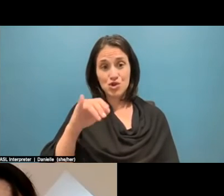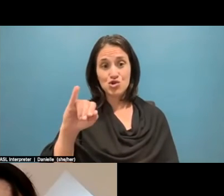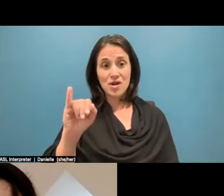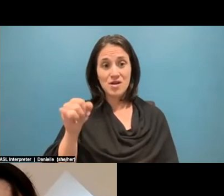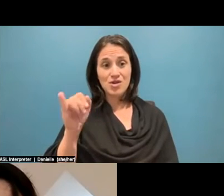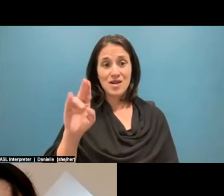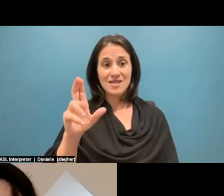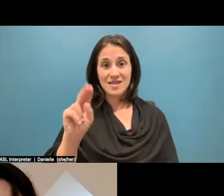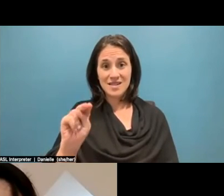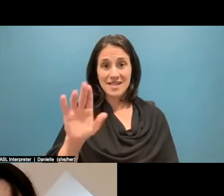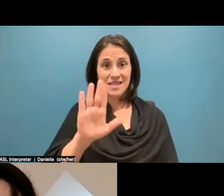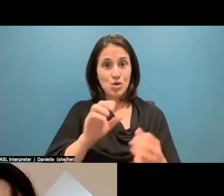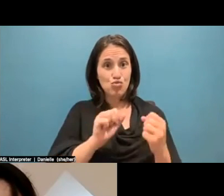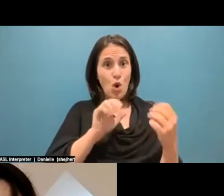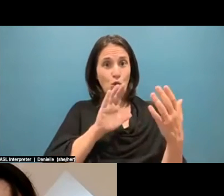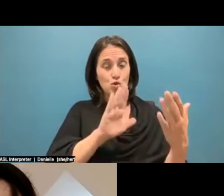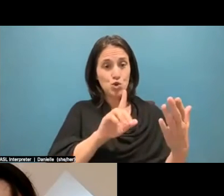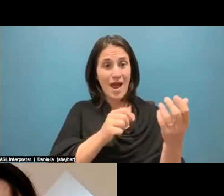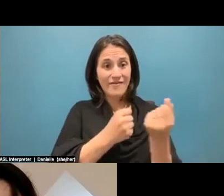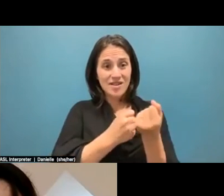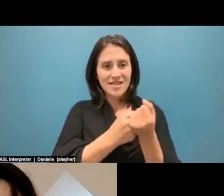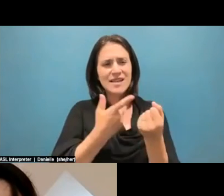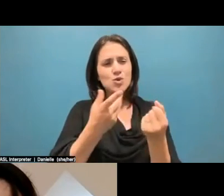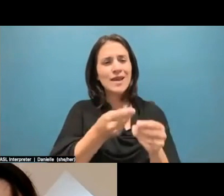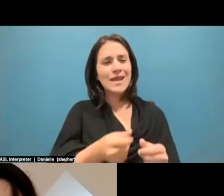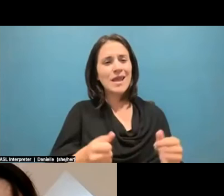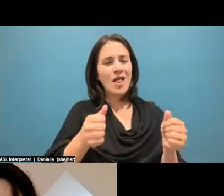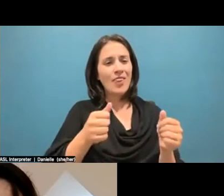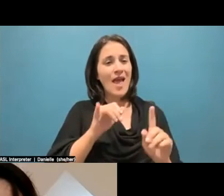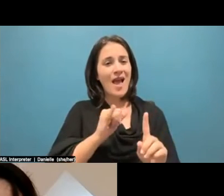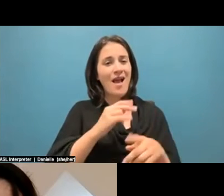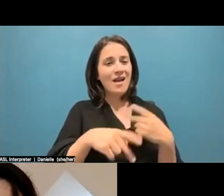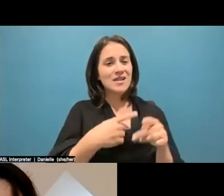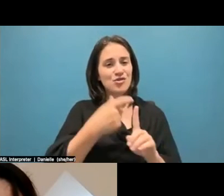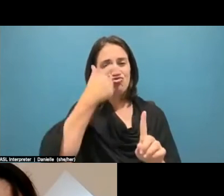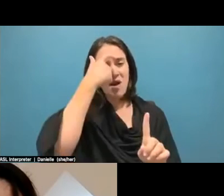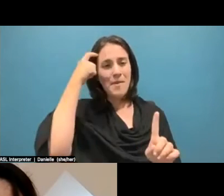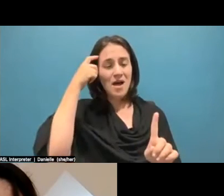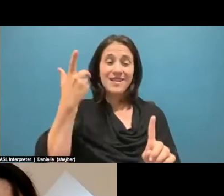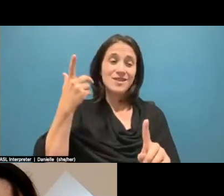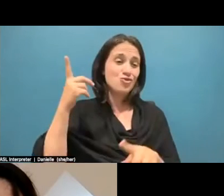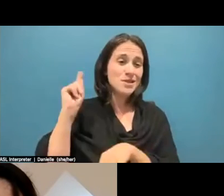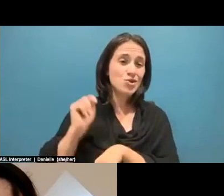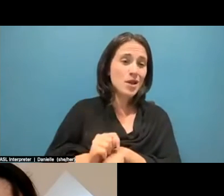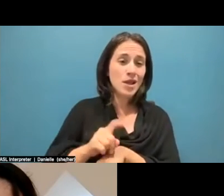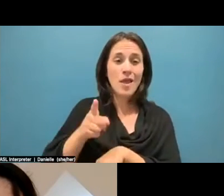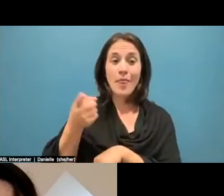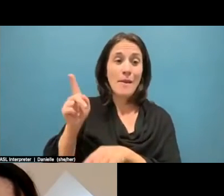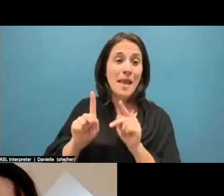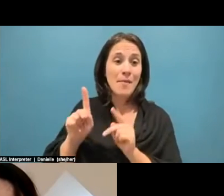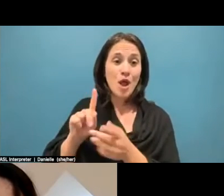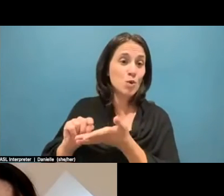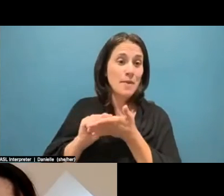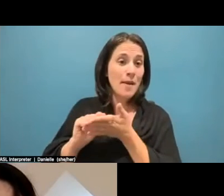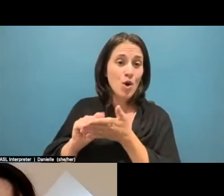traumas. Because traditionally, when folks come in, it's very extractive. It is simply for their story and